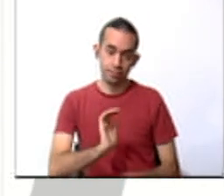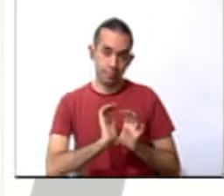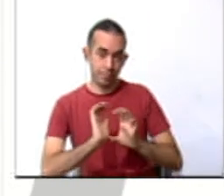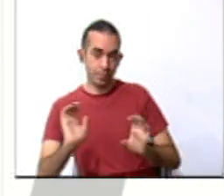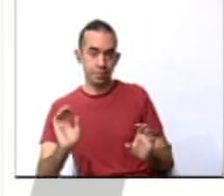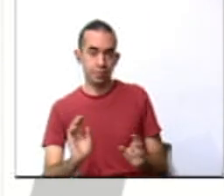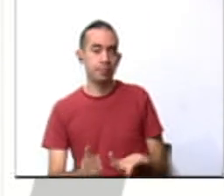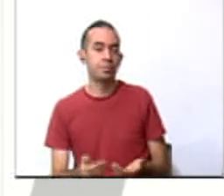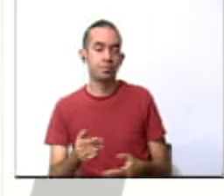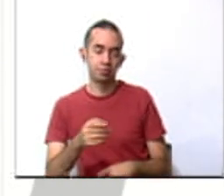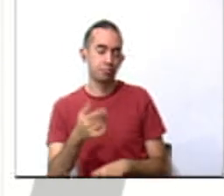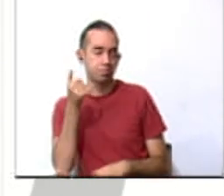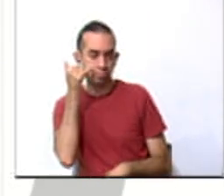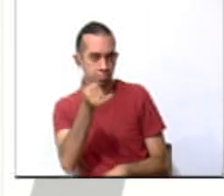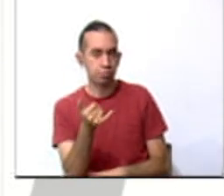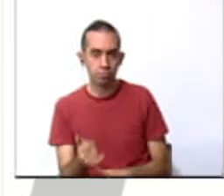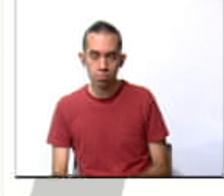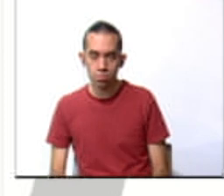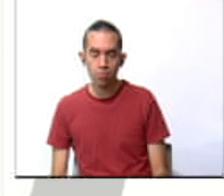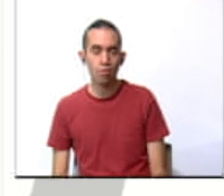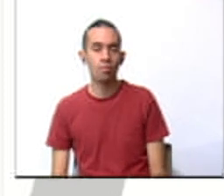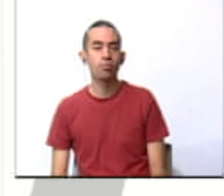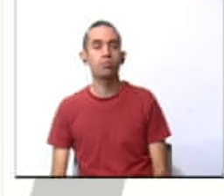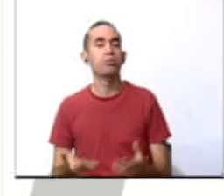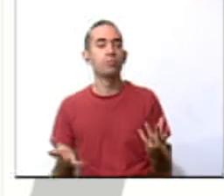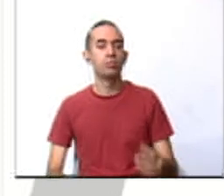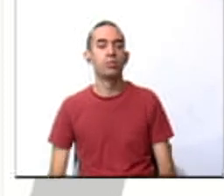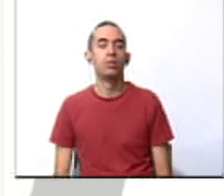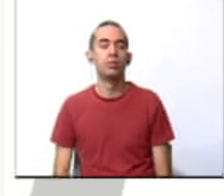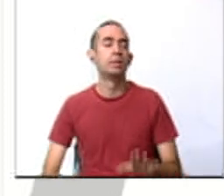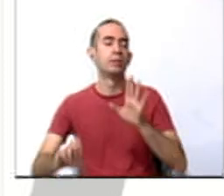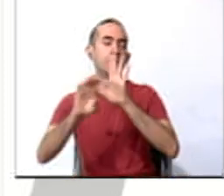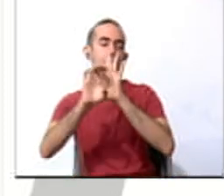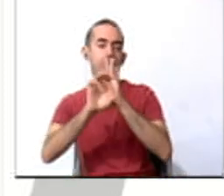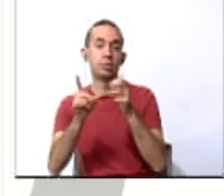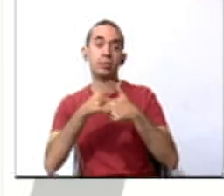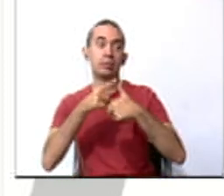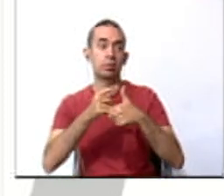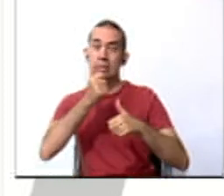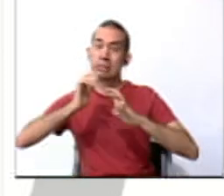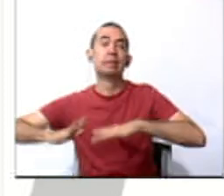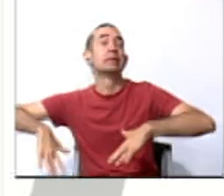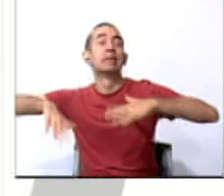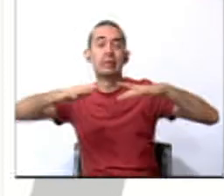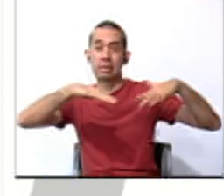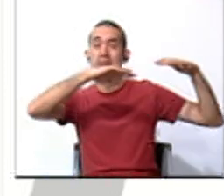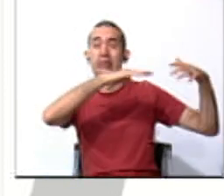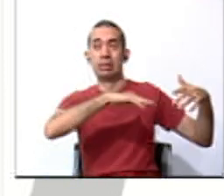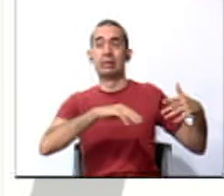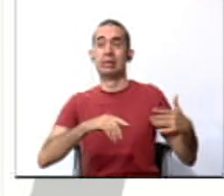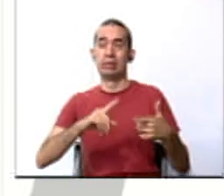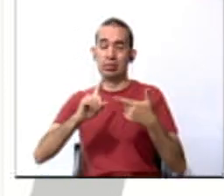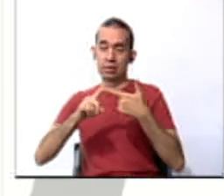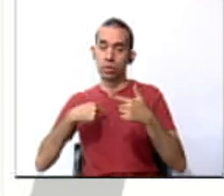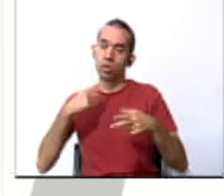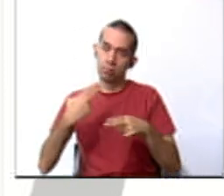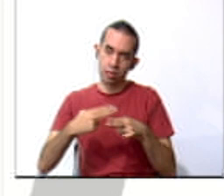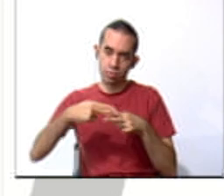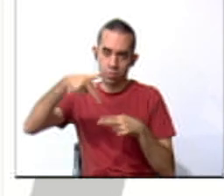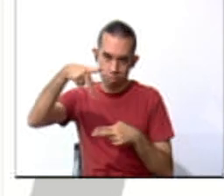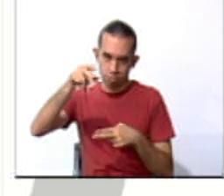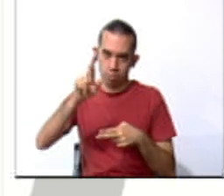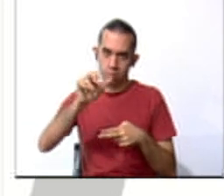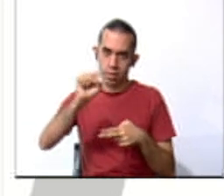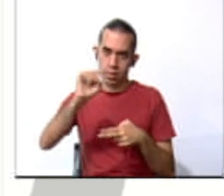the person that is calling or the kid is going to say, for example, there is a flood. My name is Priscilla.